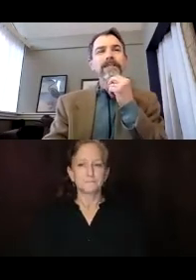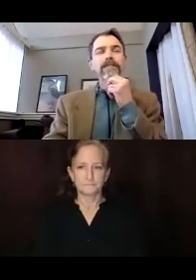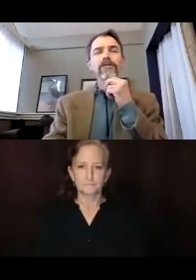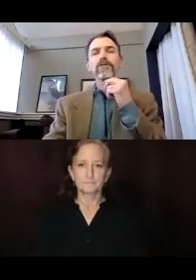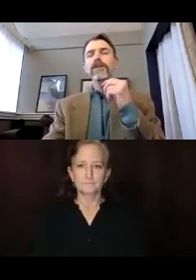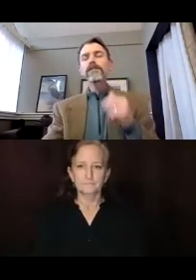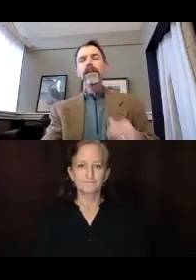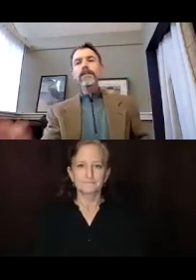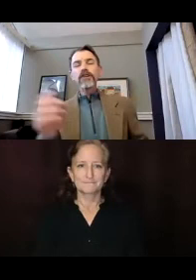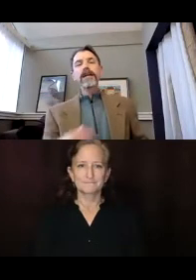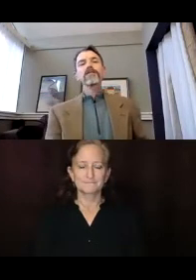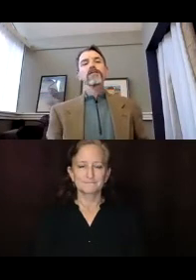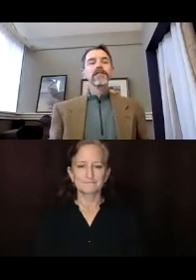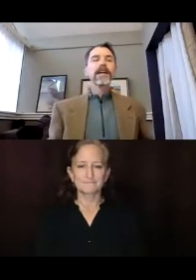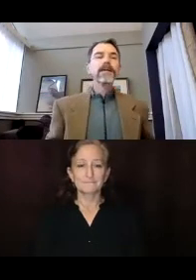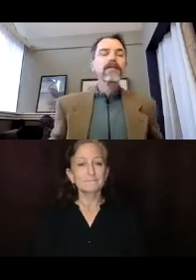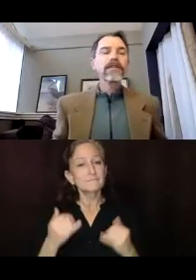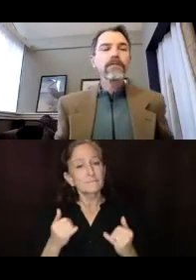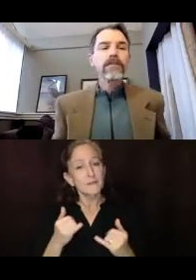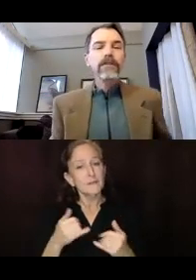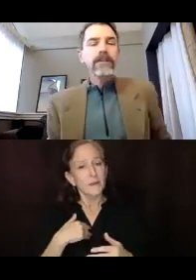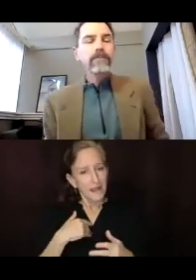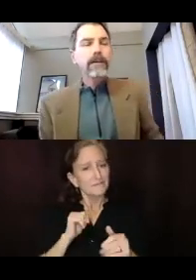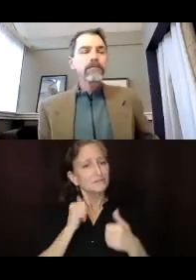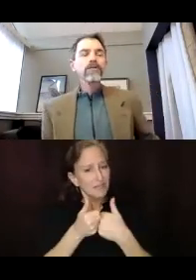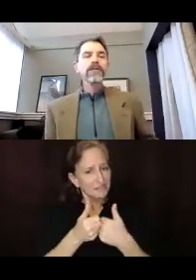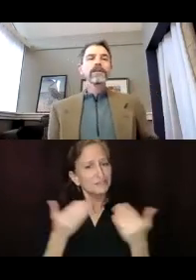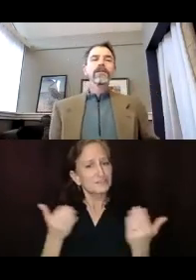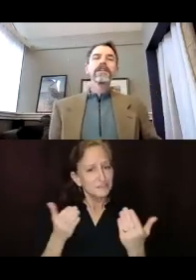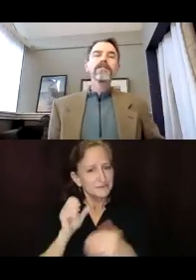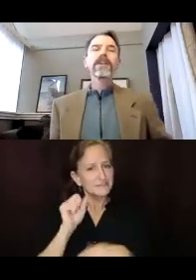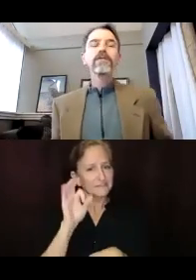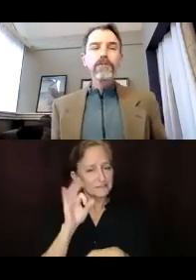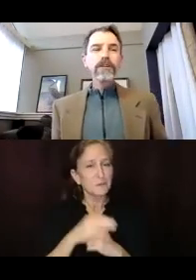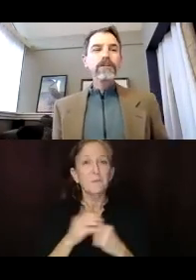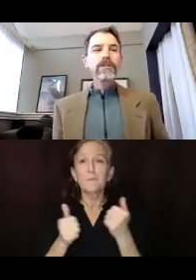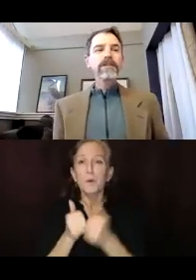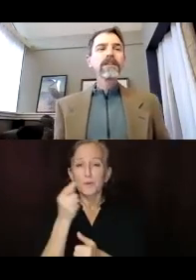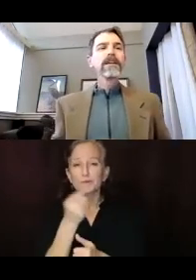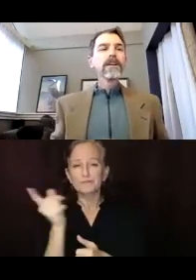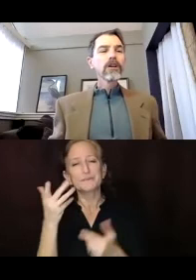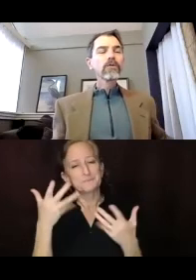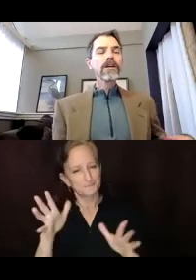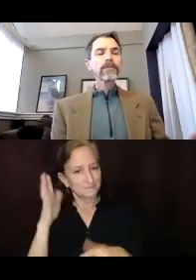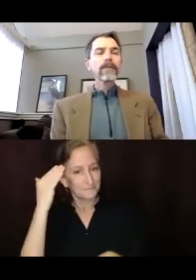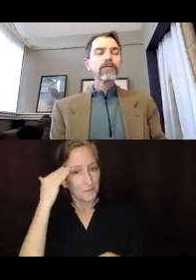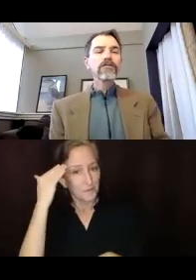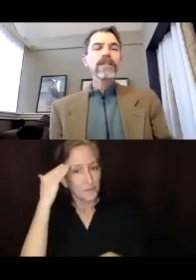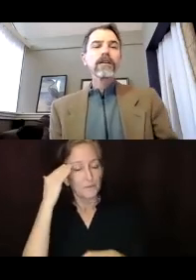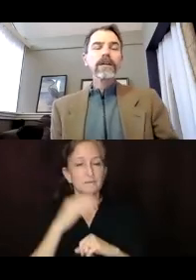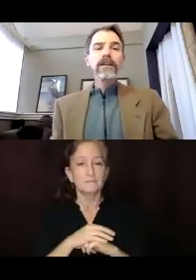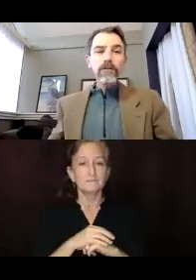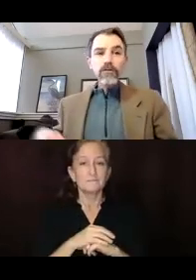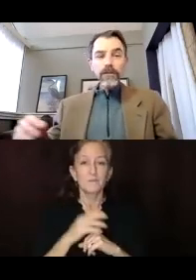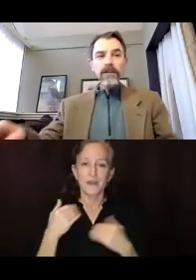Thanks. So just some of the challenges to talk about in San Francisco. And I think probably most of the people on this call are familiar with these, you know, we're at a population